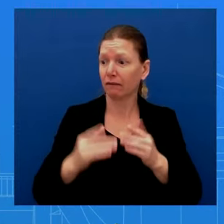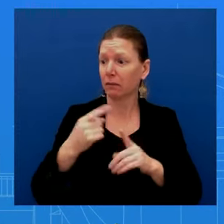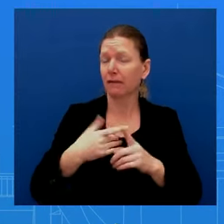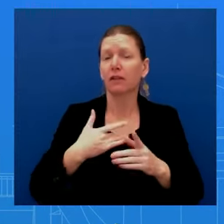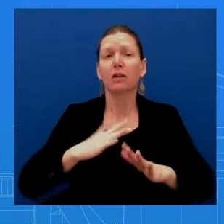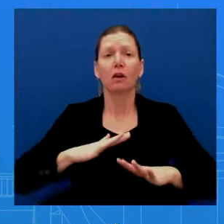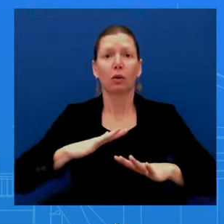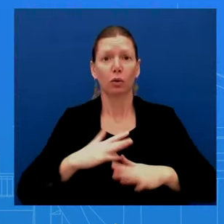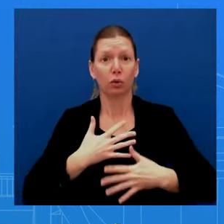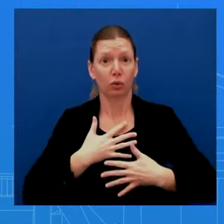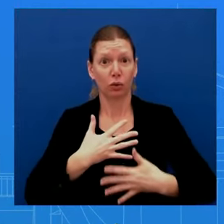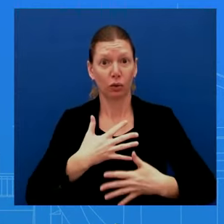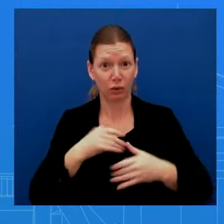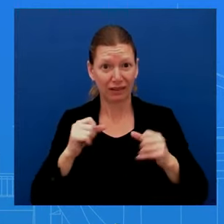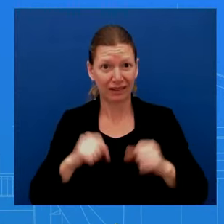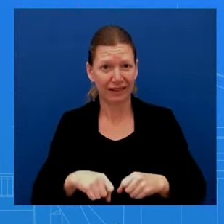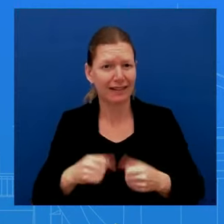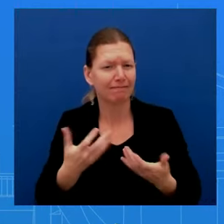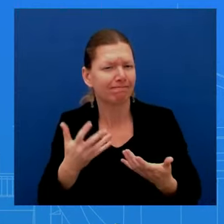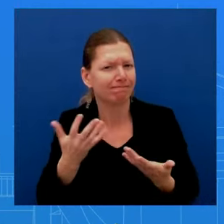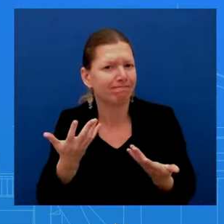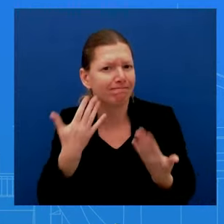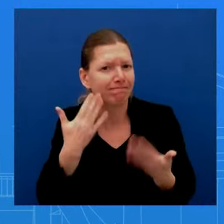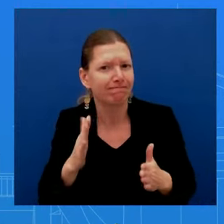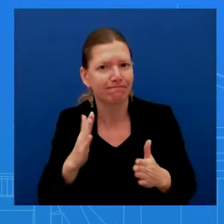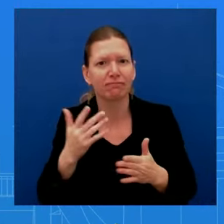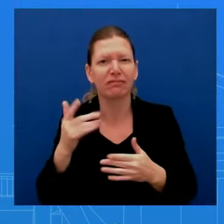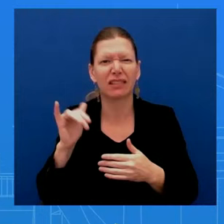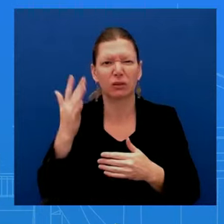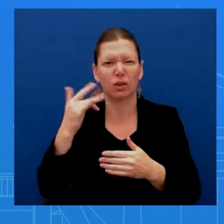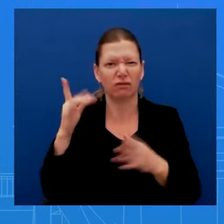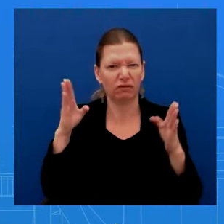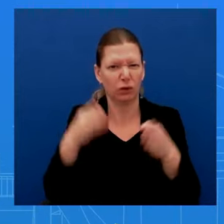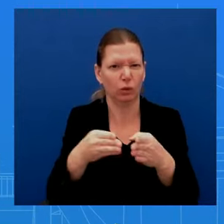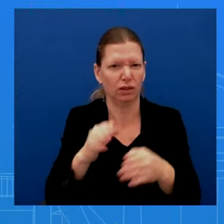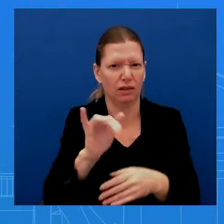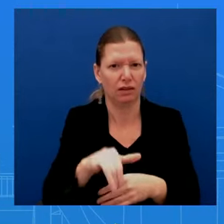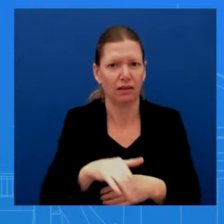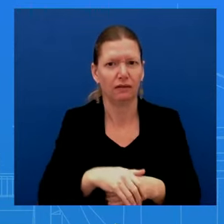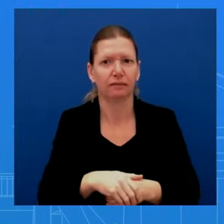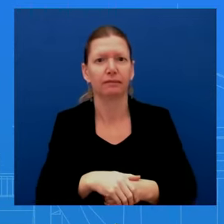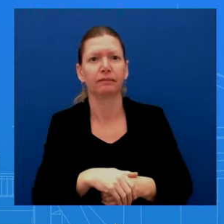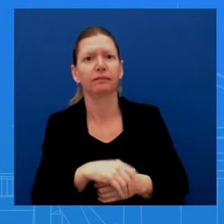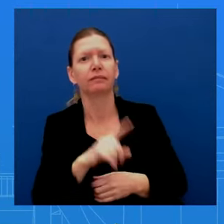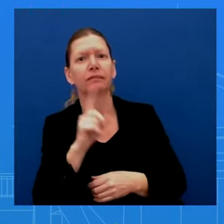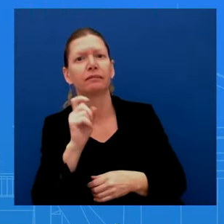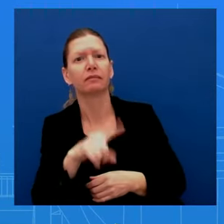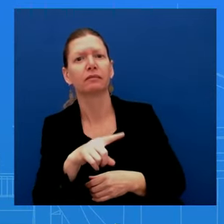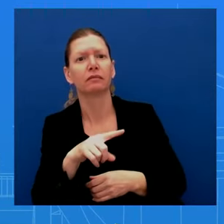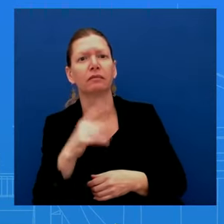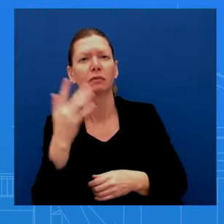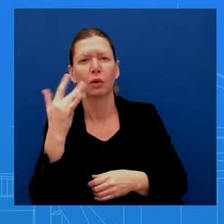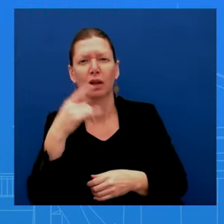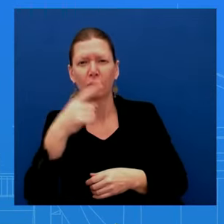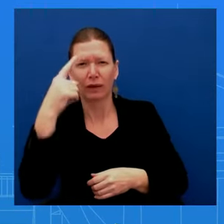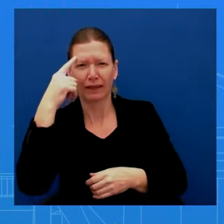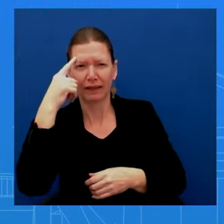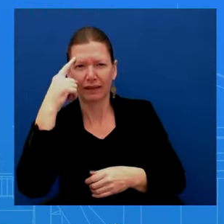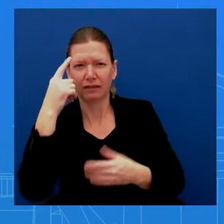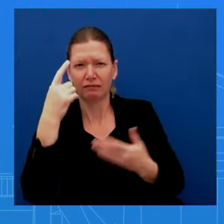binomics has not caught on? Ms. So, I think, again, the President's economic policies are showing